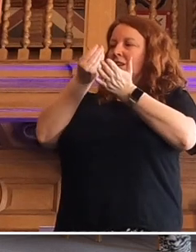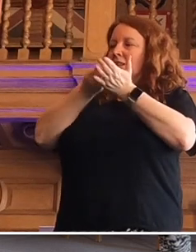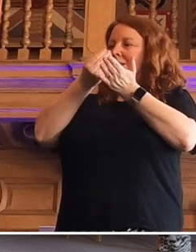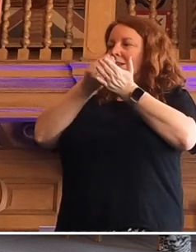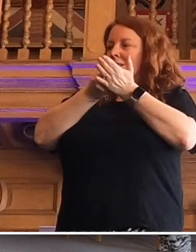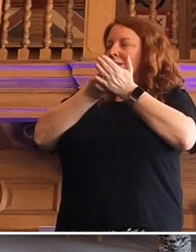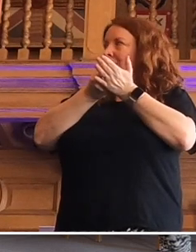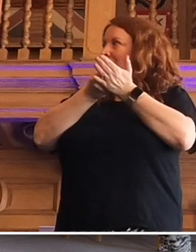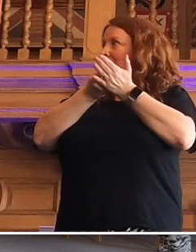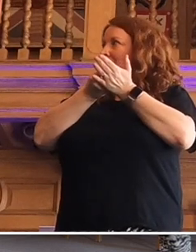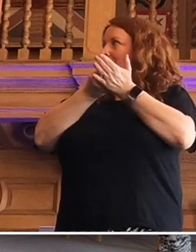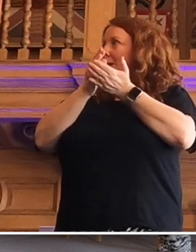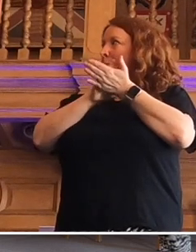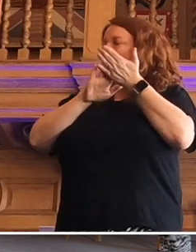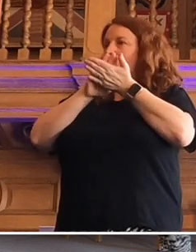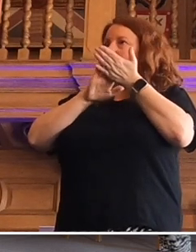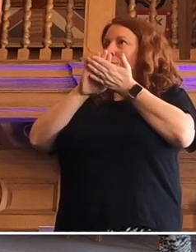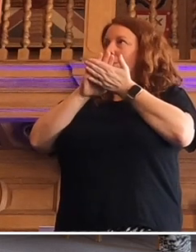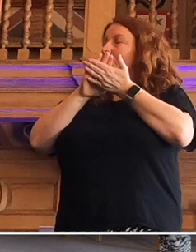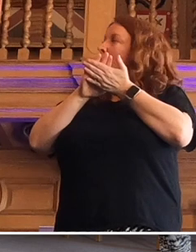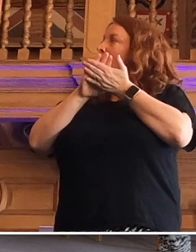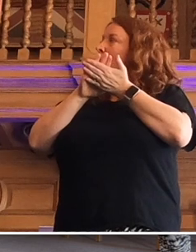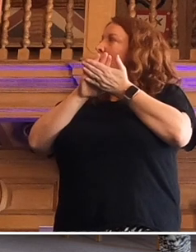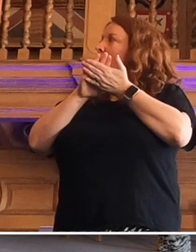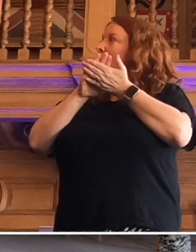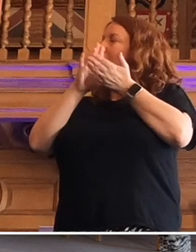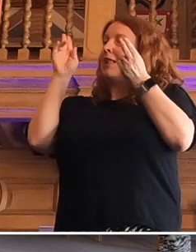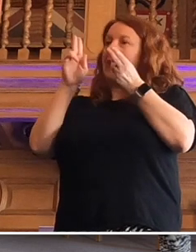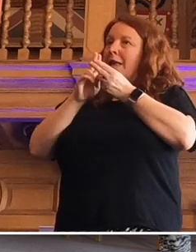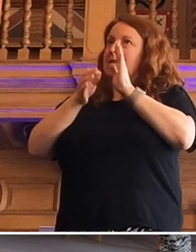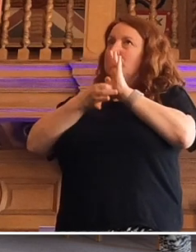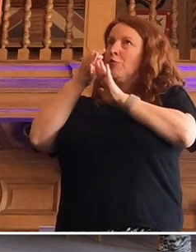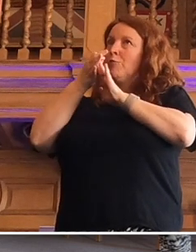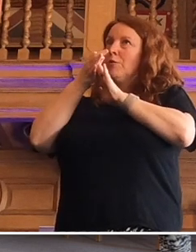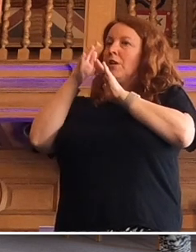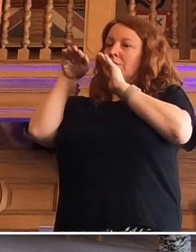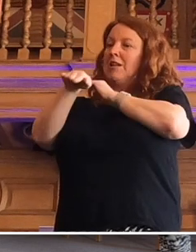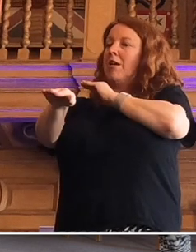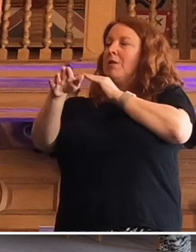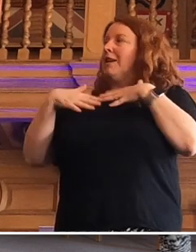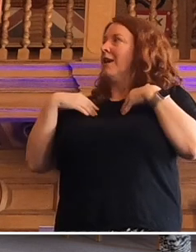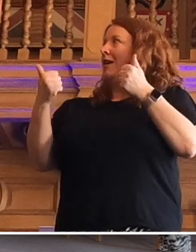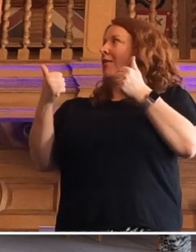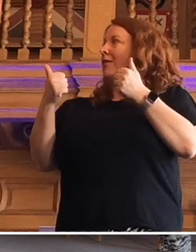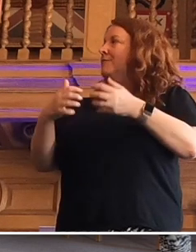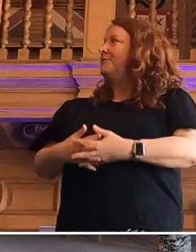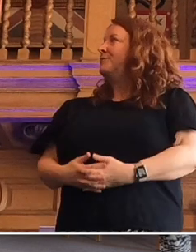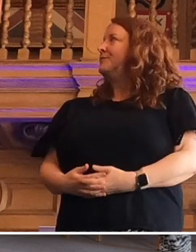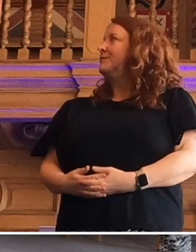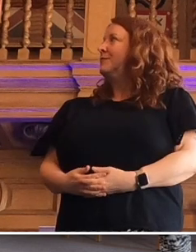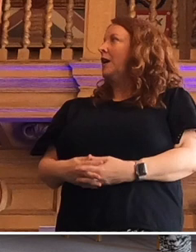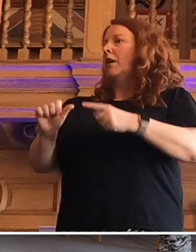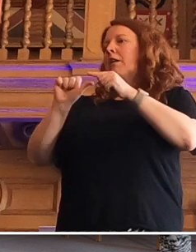had slower improvements in health and even declines. And then the pandemic,